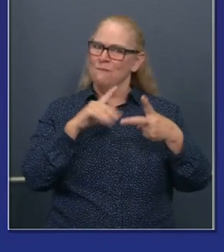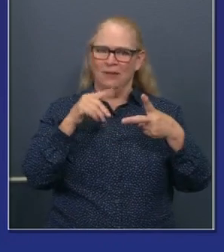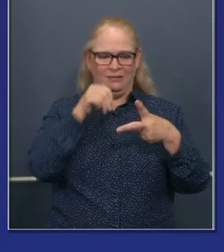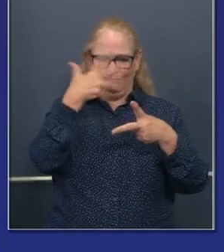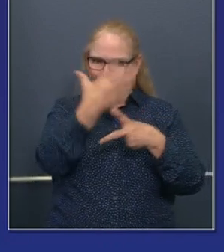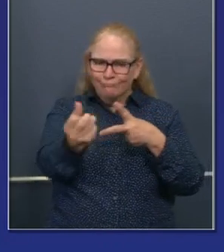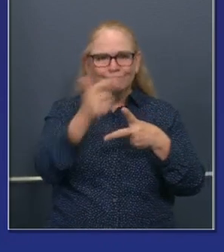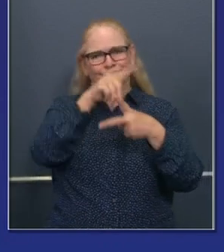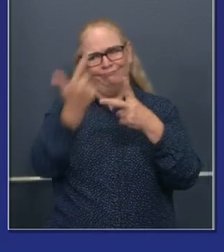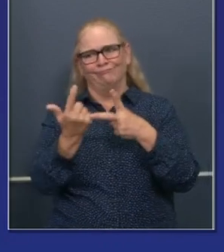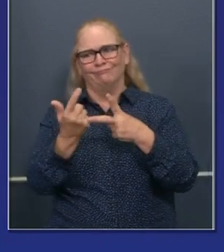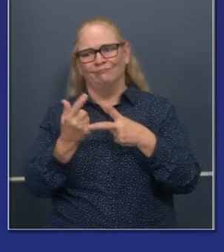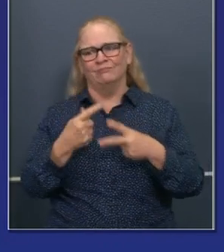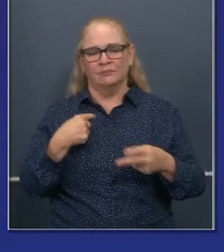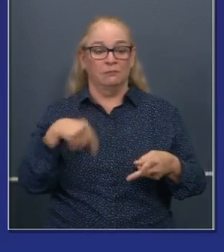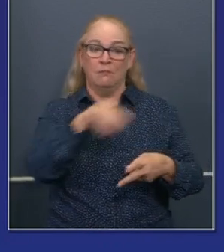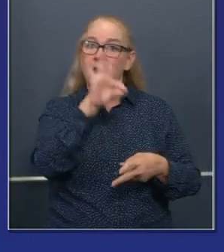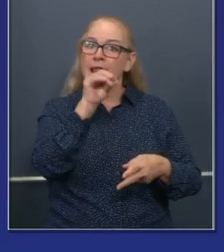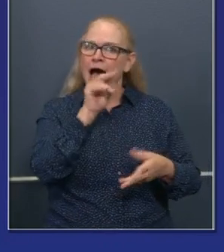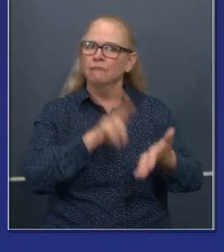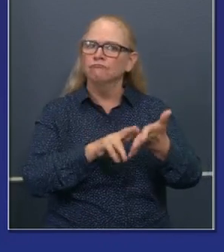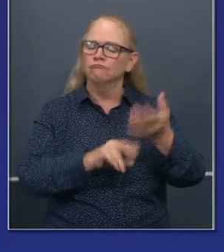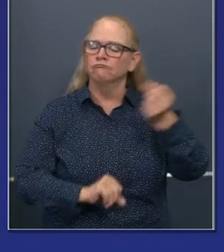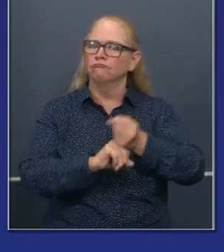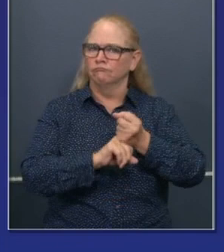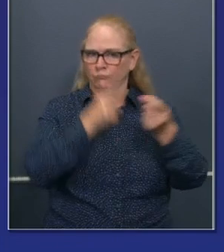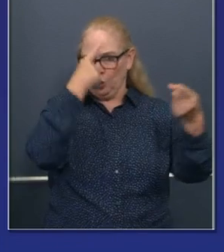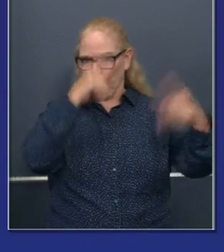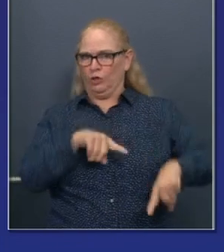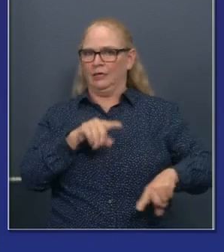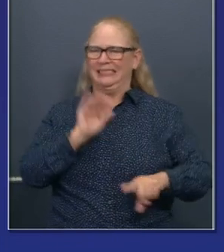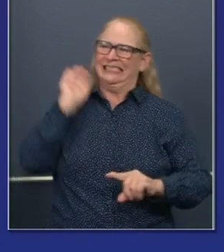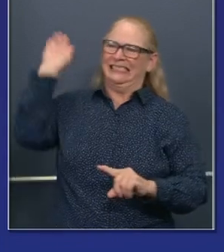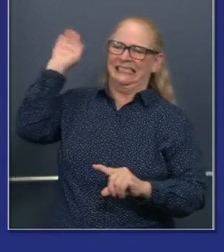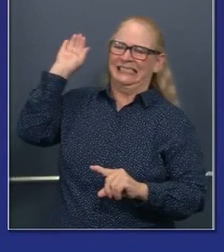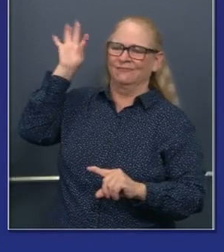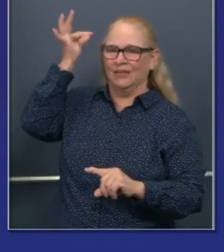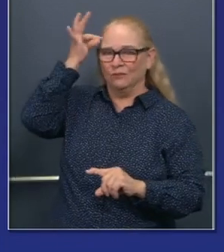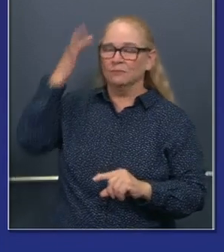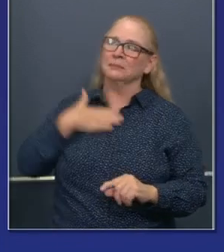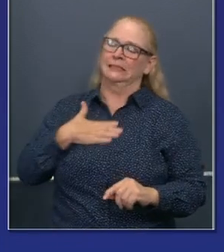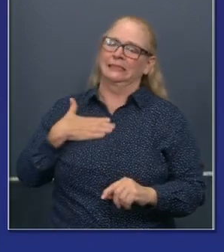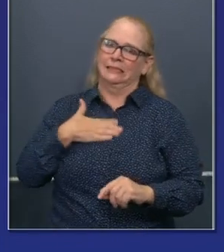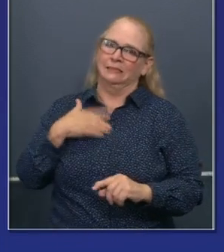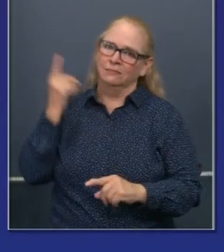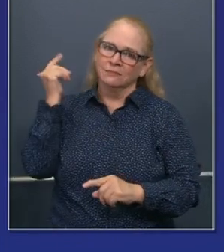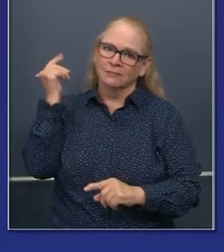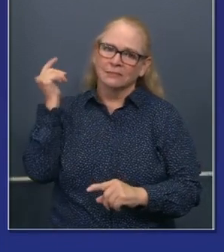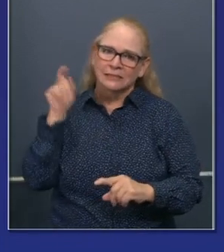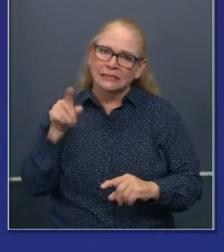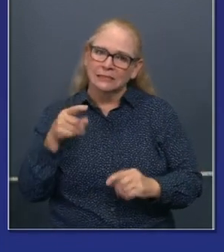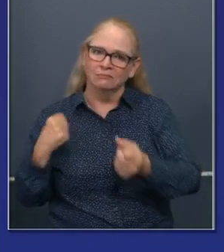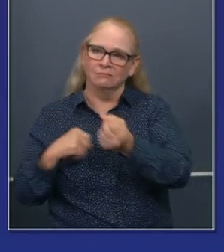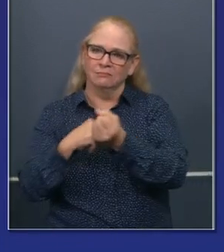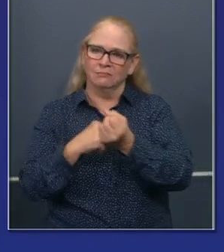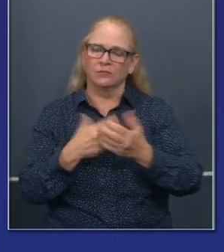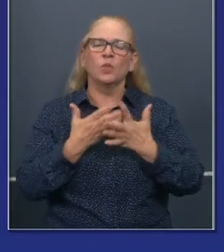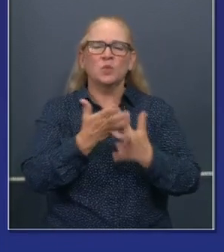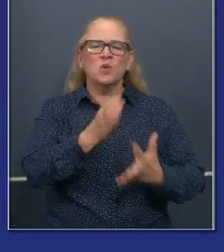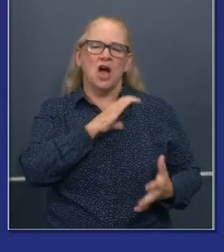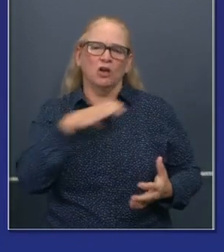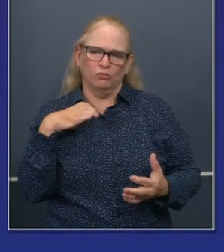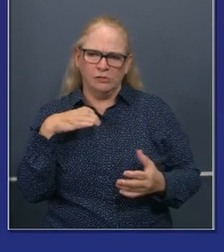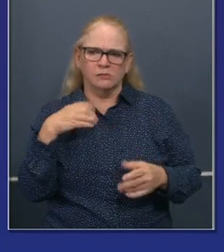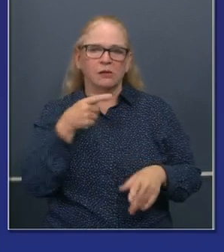We're not giving up on Congress moving forward, not just President through executive orders, but Congress moving forward to do the right